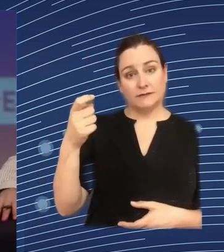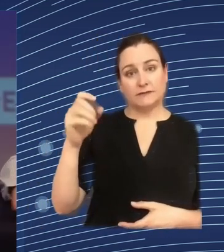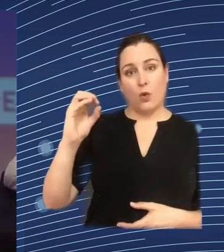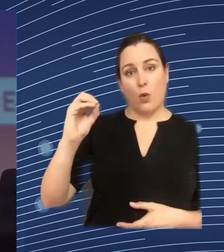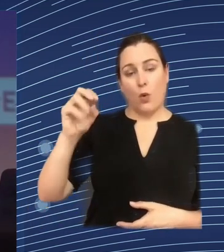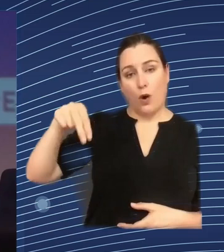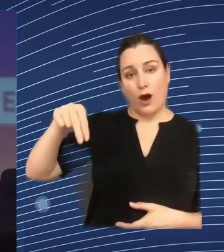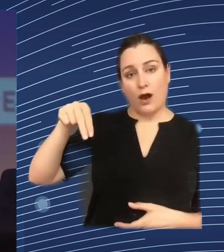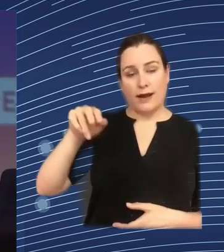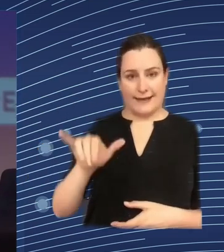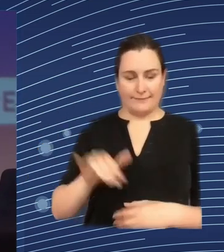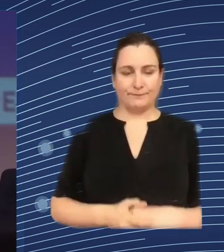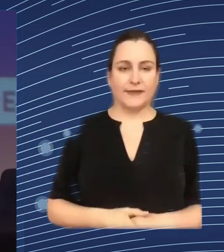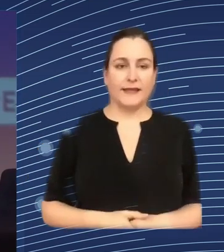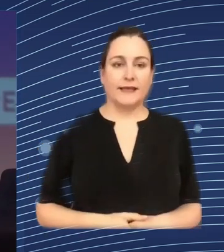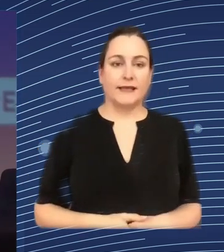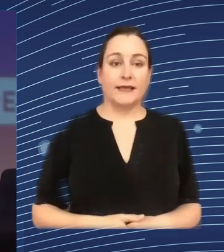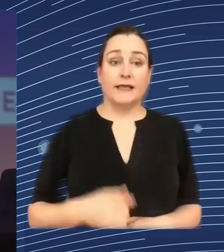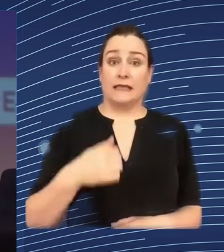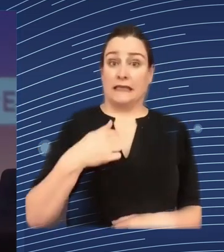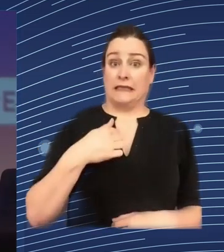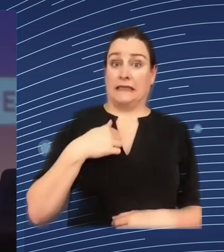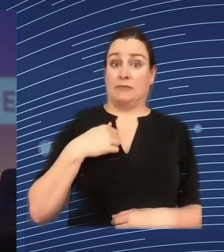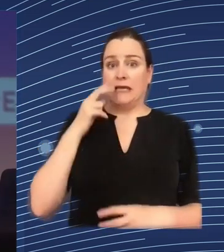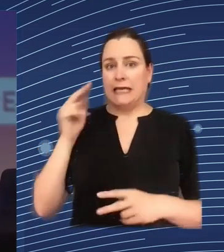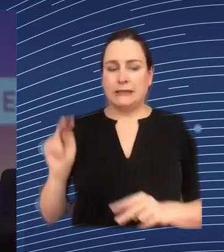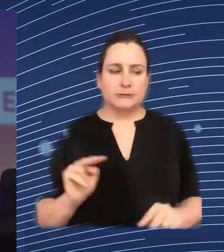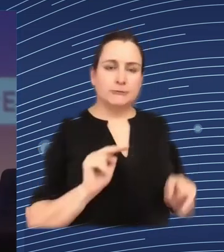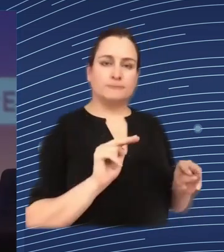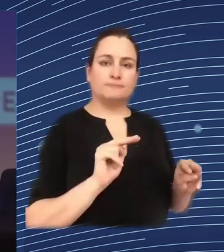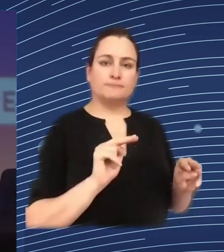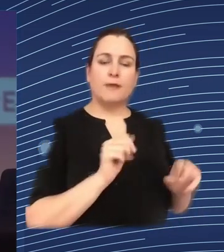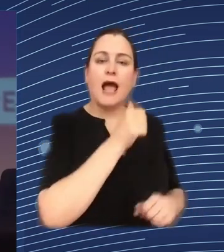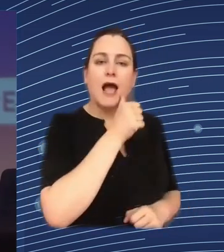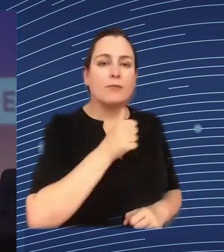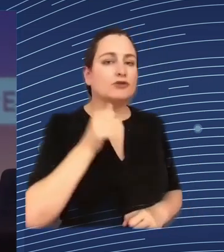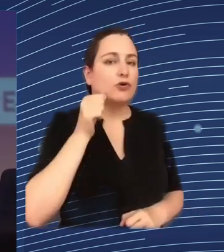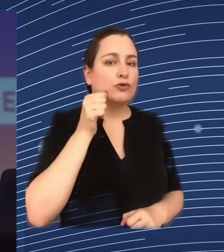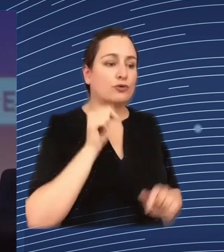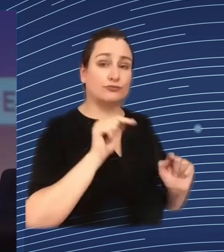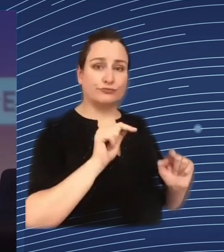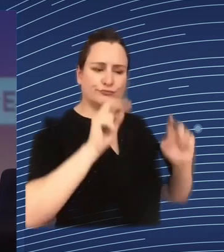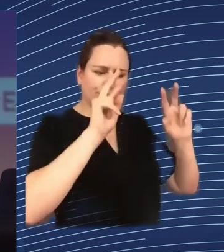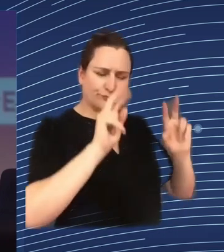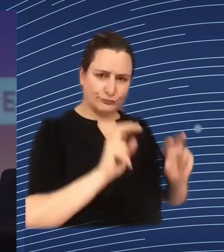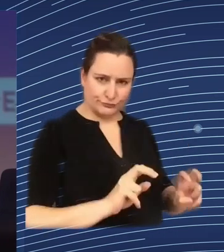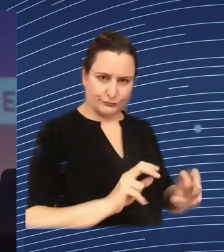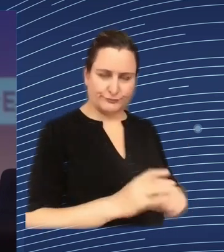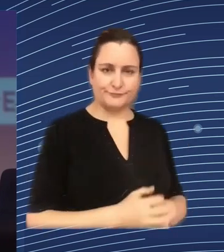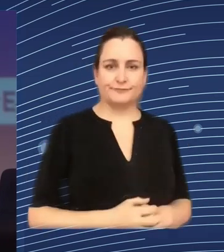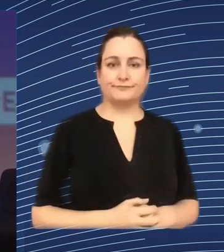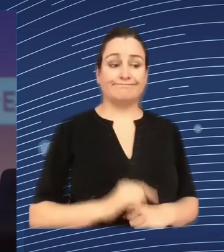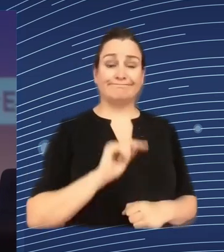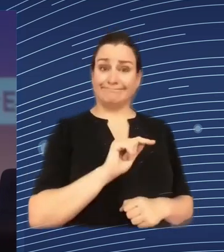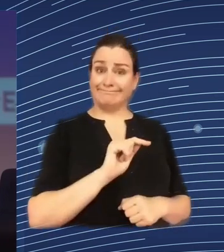my previous authority had initiated a data protection control procedure